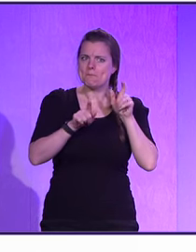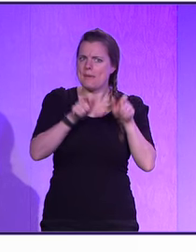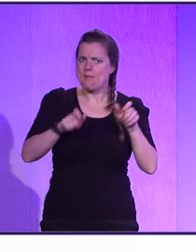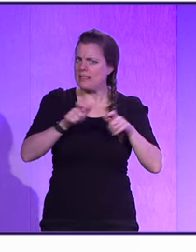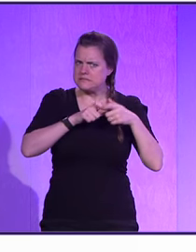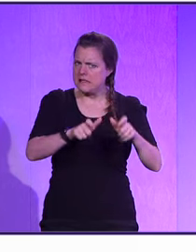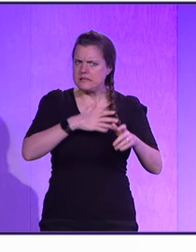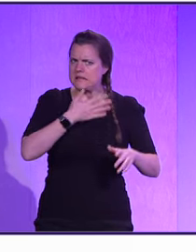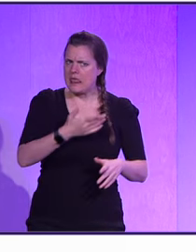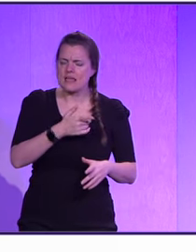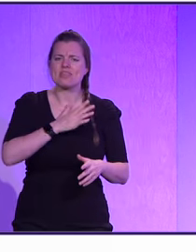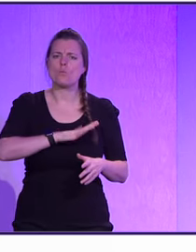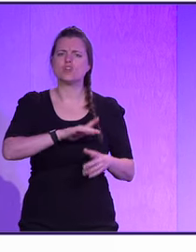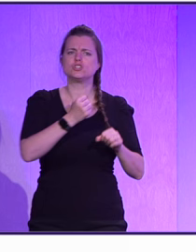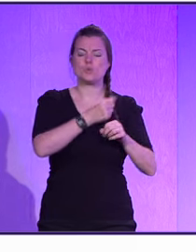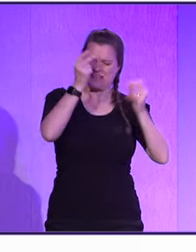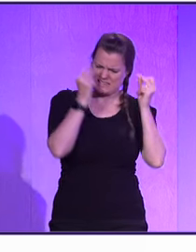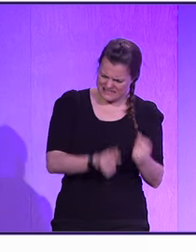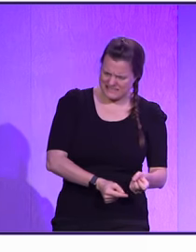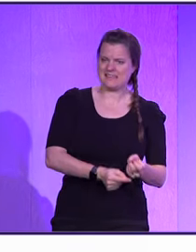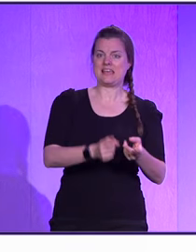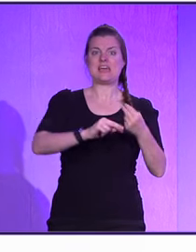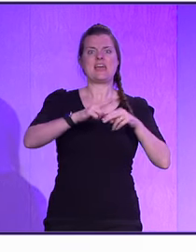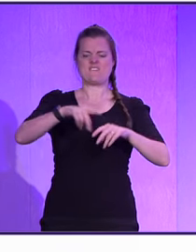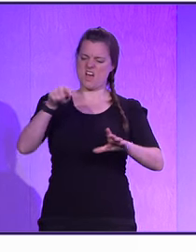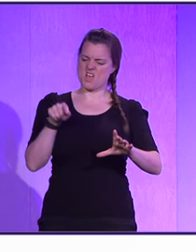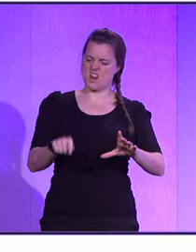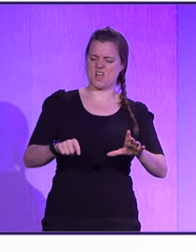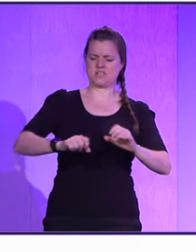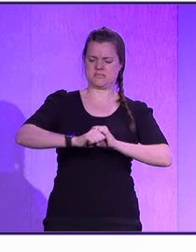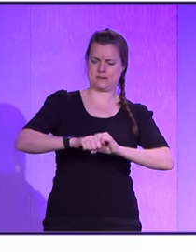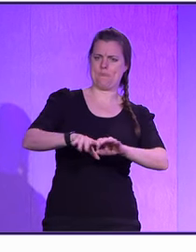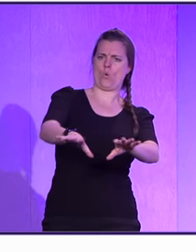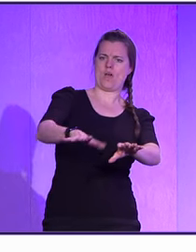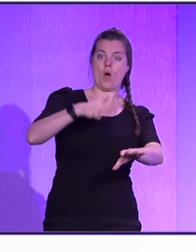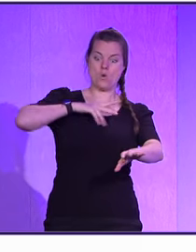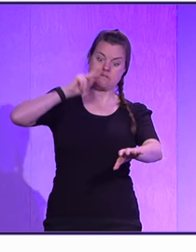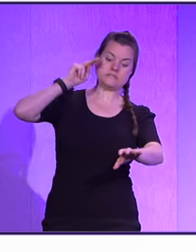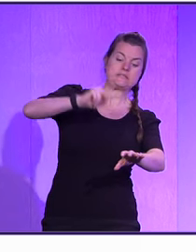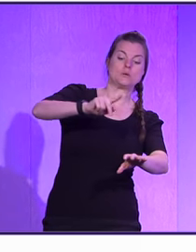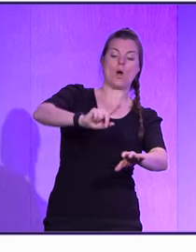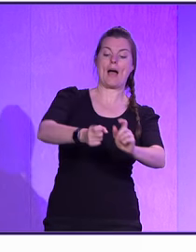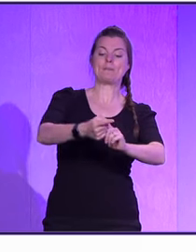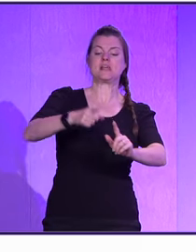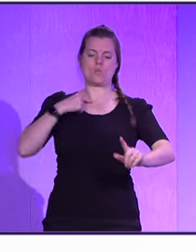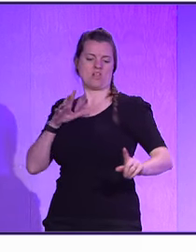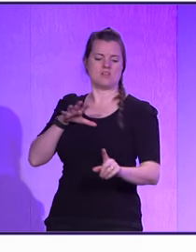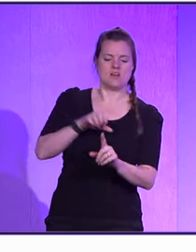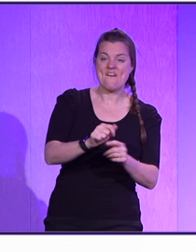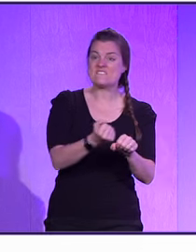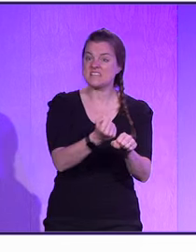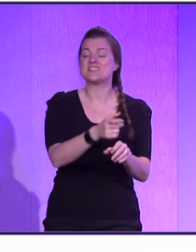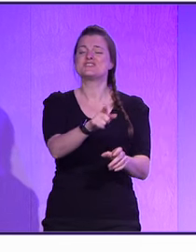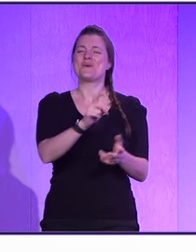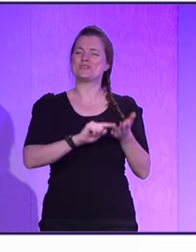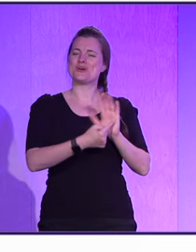didn't like it. They wanted to do, in the moment, when I run the deploy, I want to see what happened, and then I'm going to fix this, right? So,